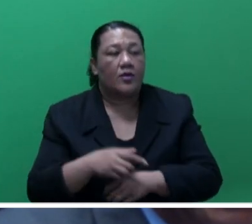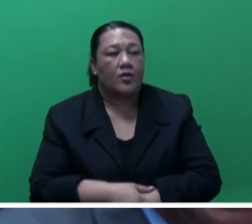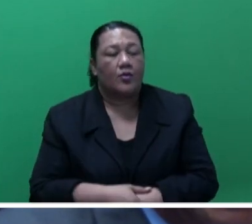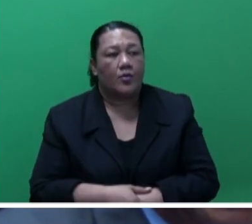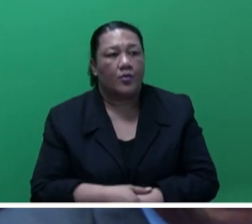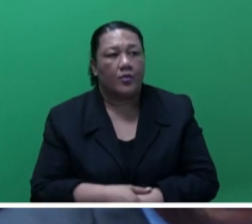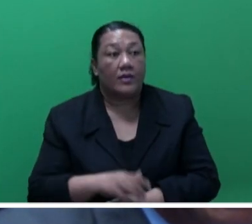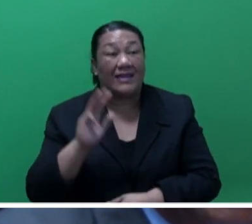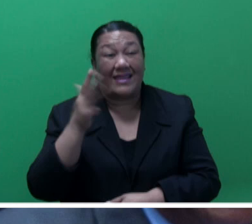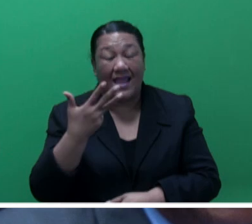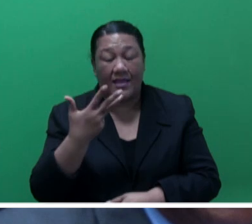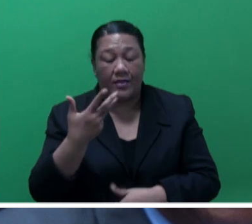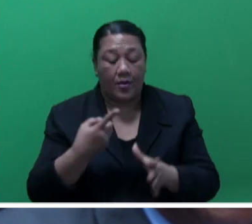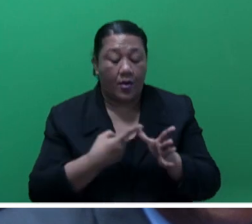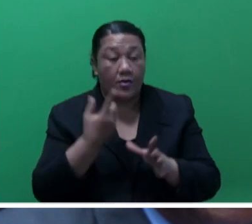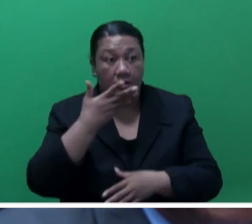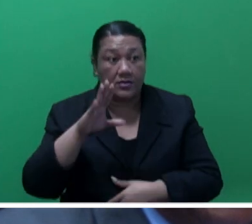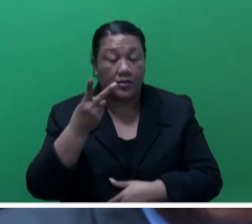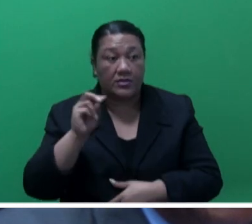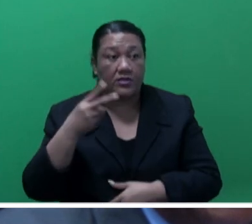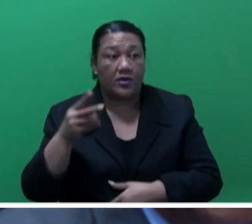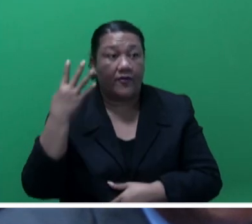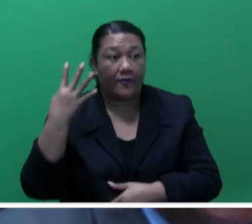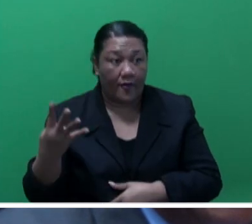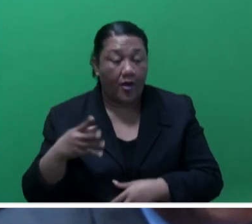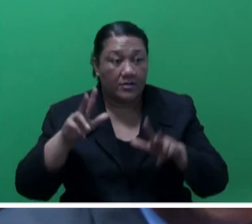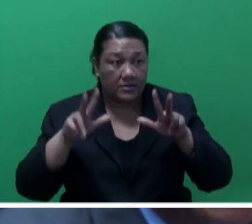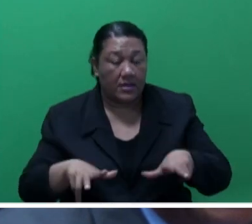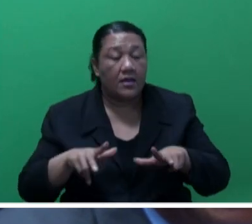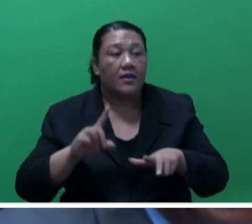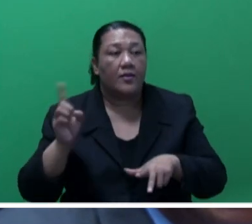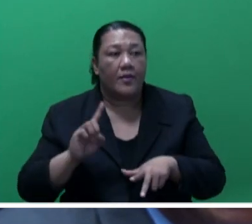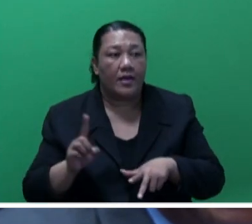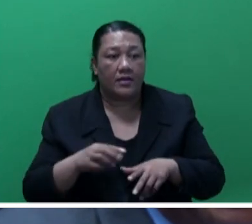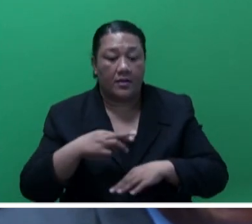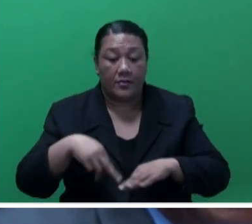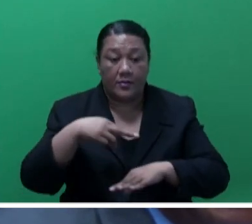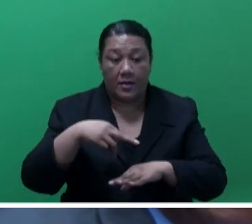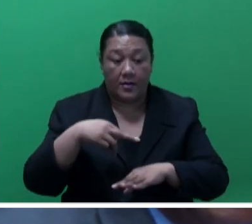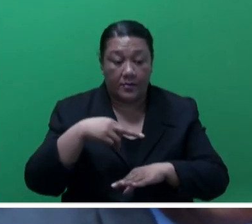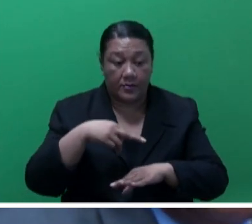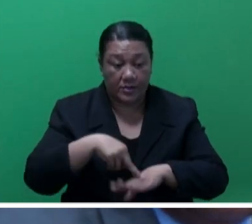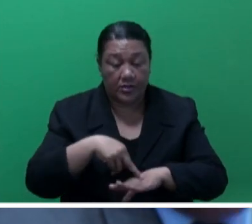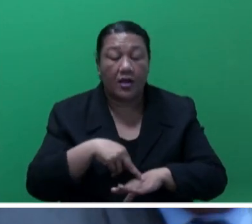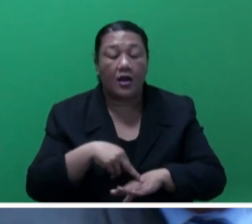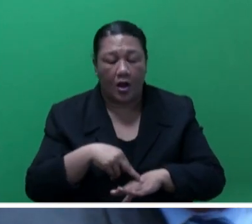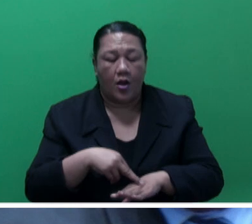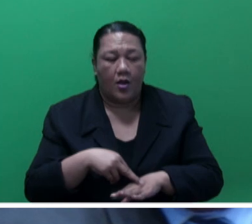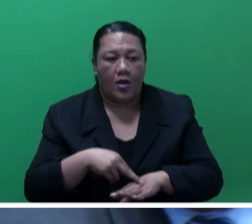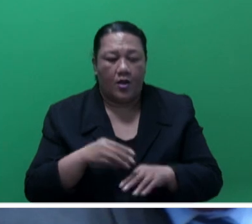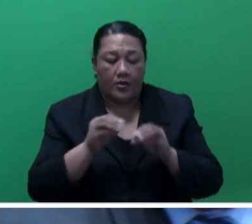9th August 2024 with the International Organization for Migration, or IOM.